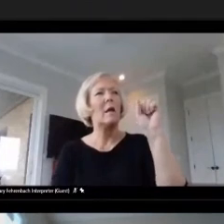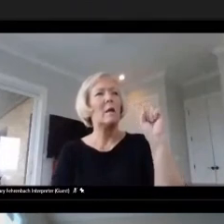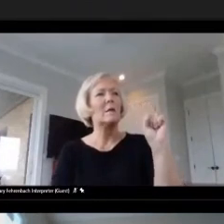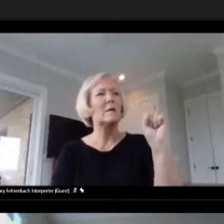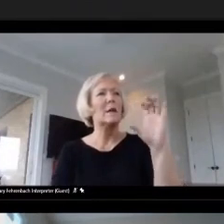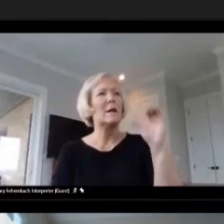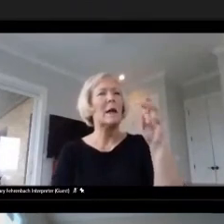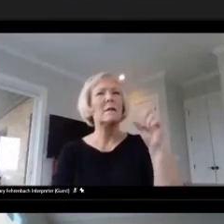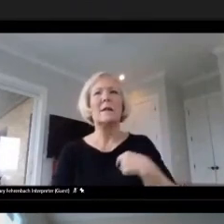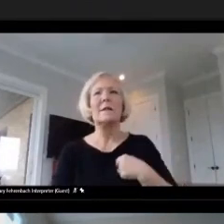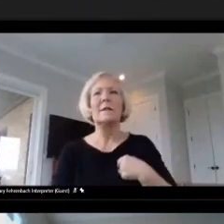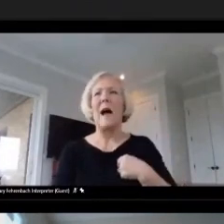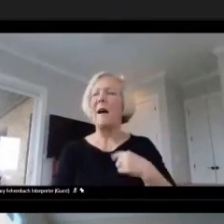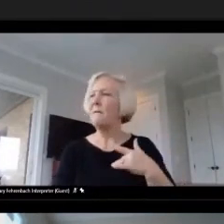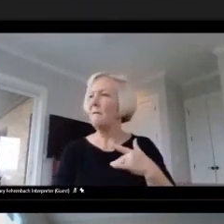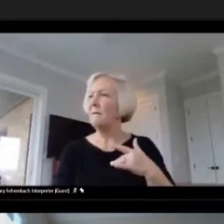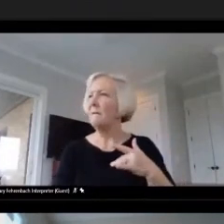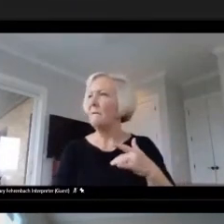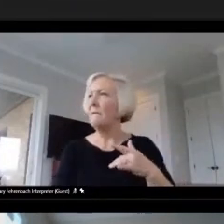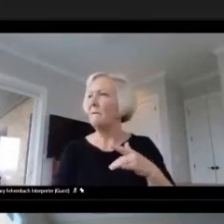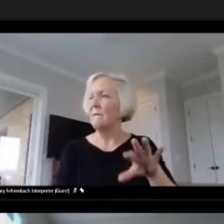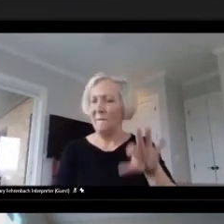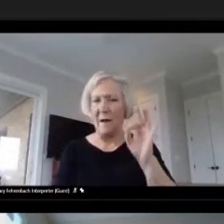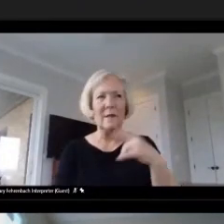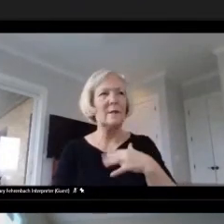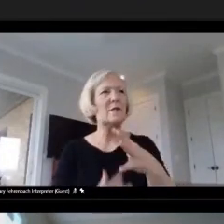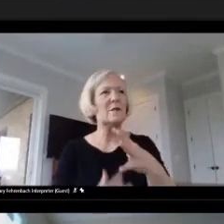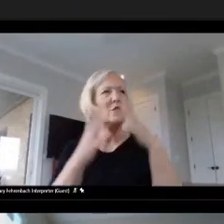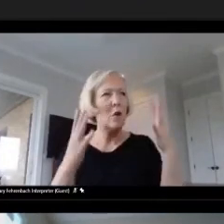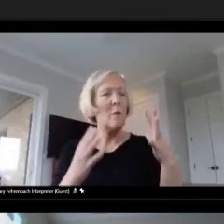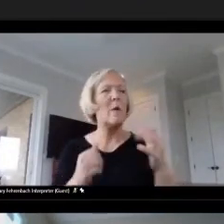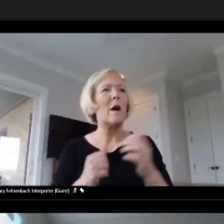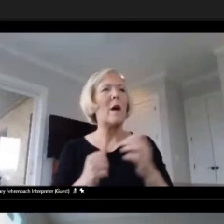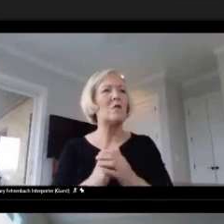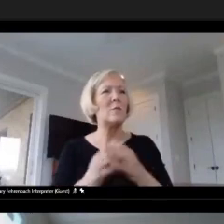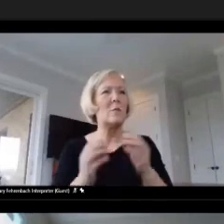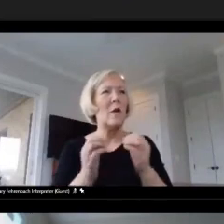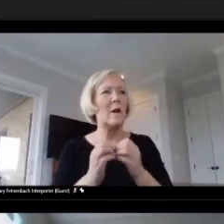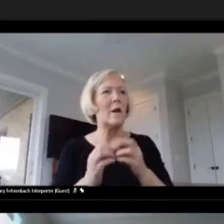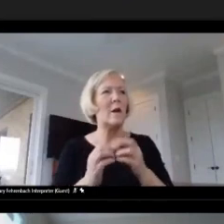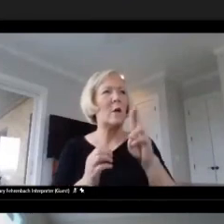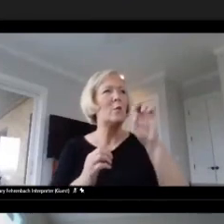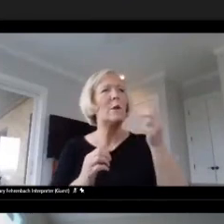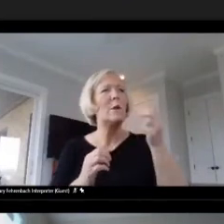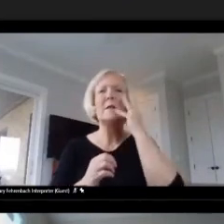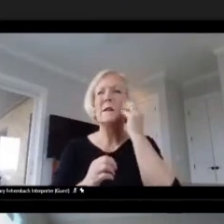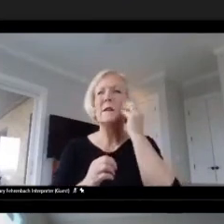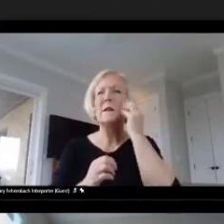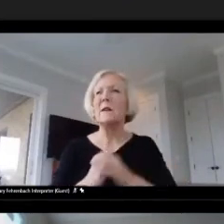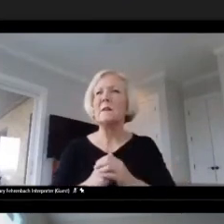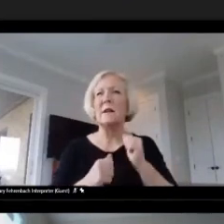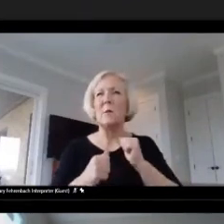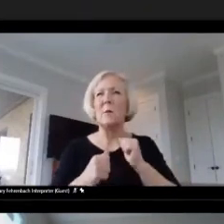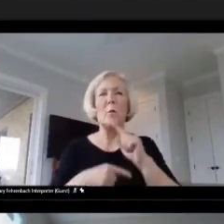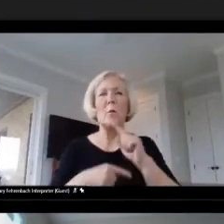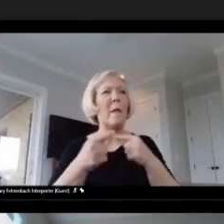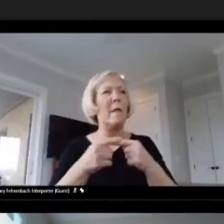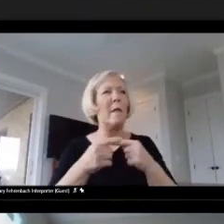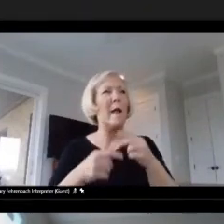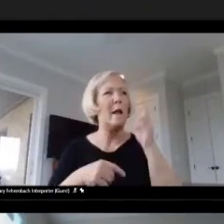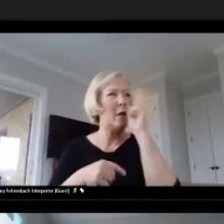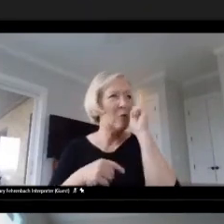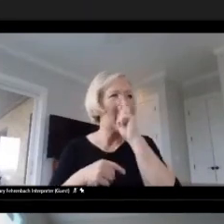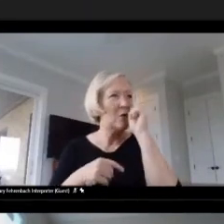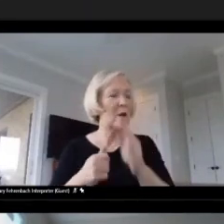experience because they have the commentary. And so as they read the commentary as freshmen, you know, in their first